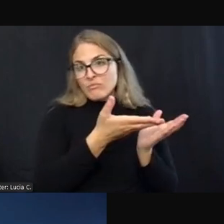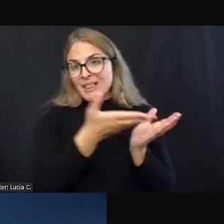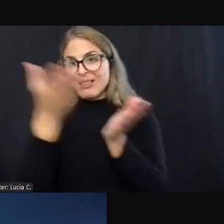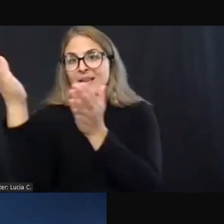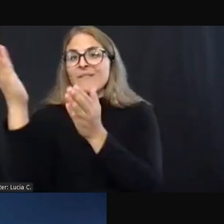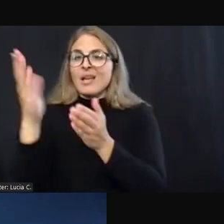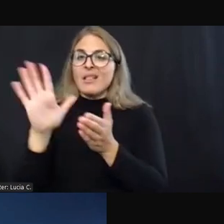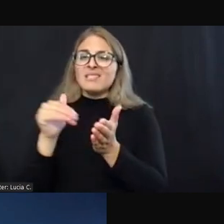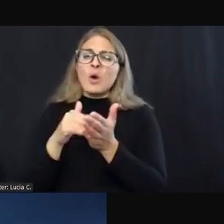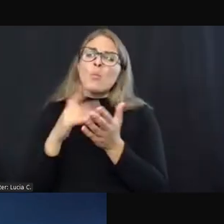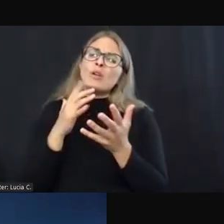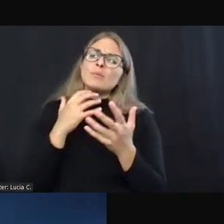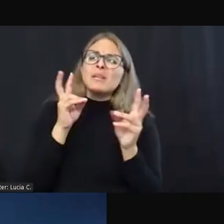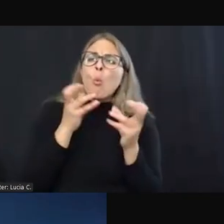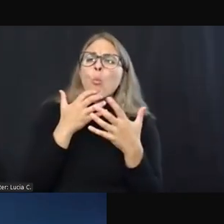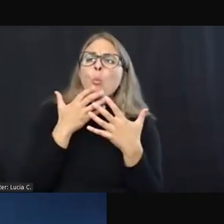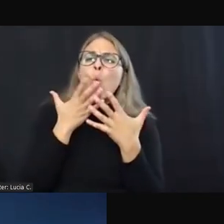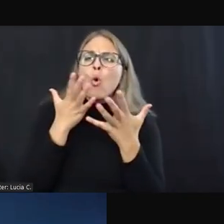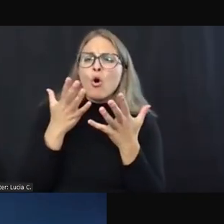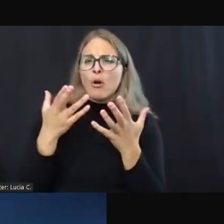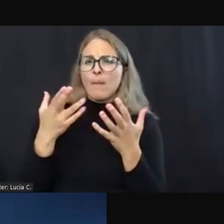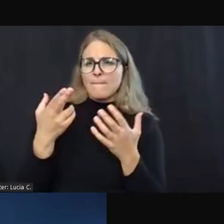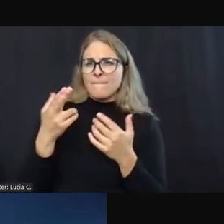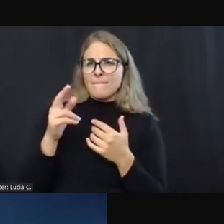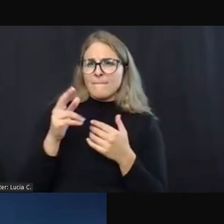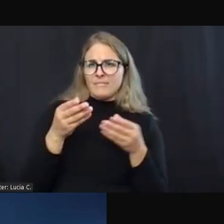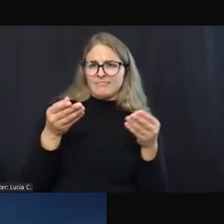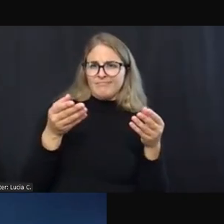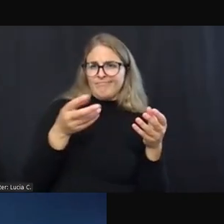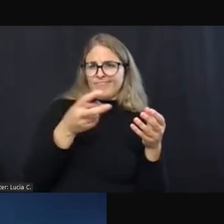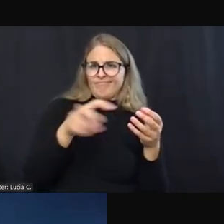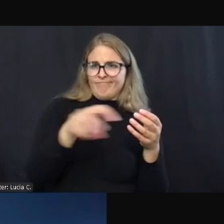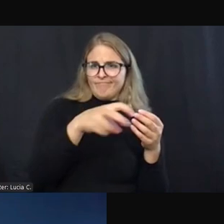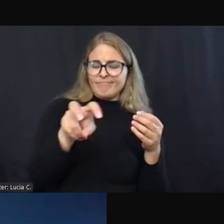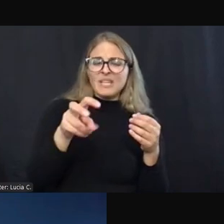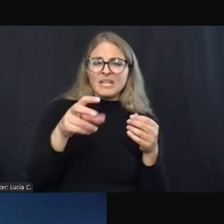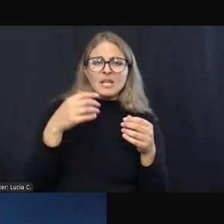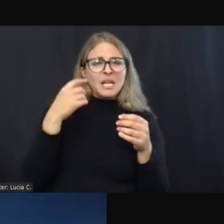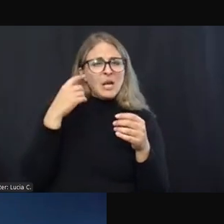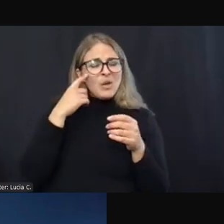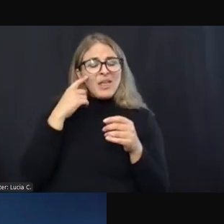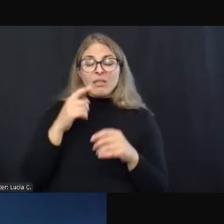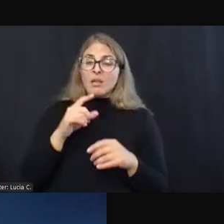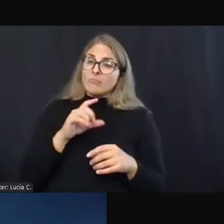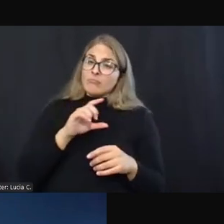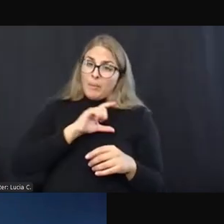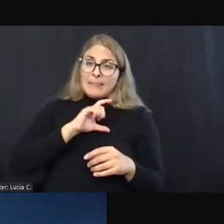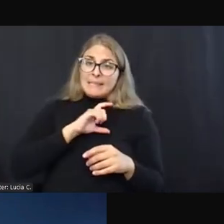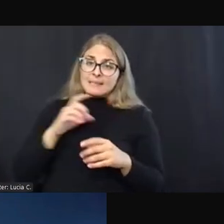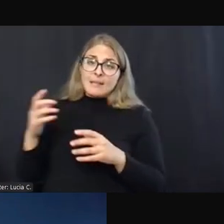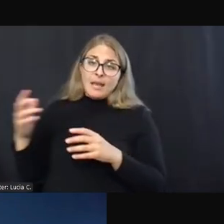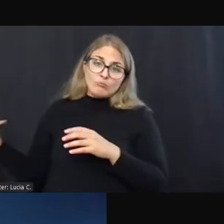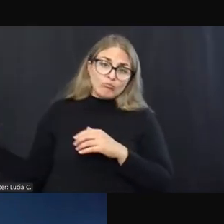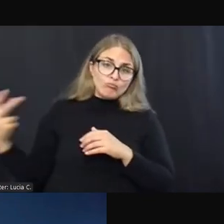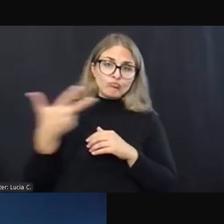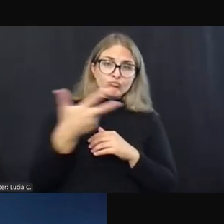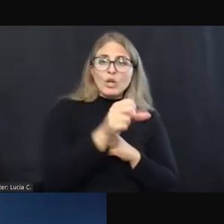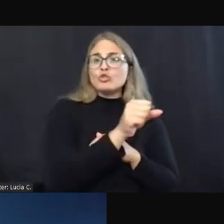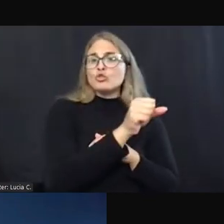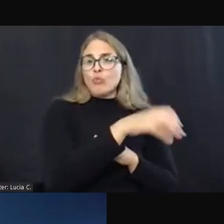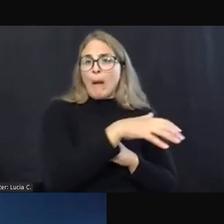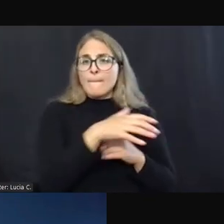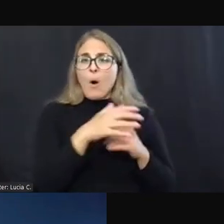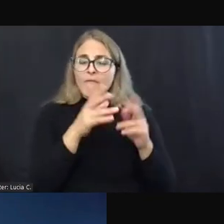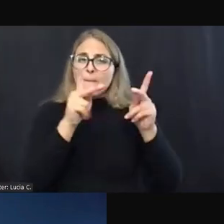law enforcement on what that looks like. But law enforcement certainly could bring somebody who is an